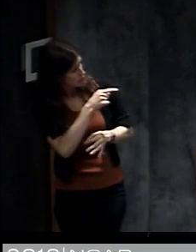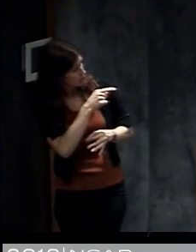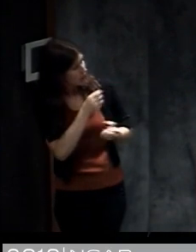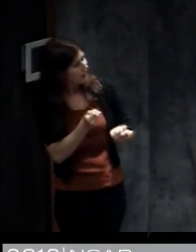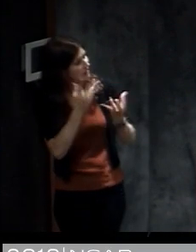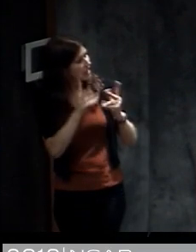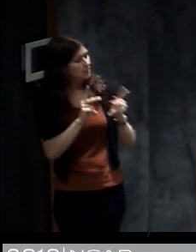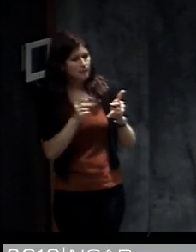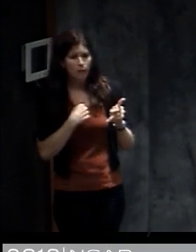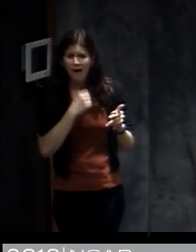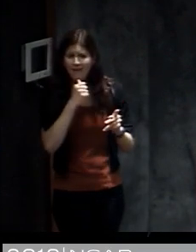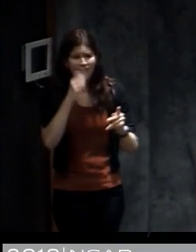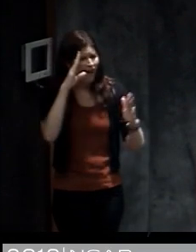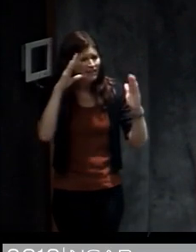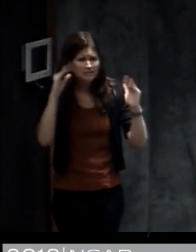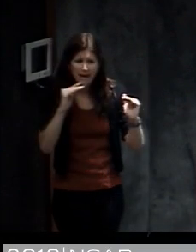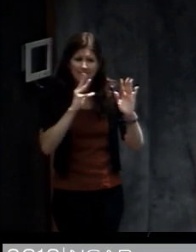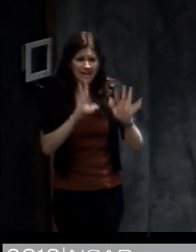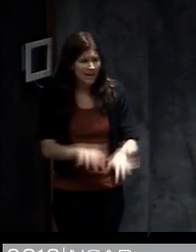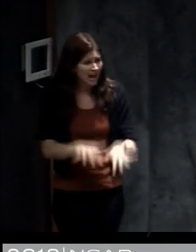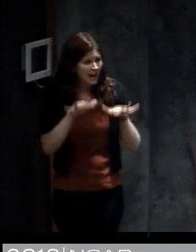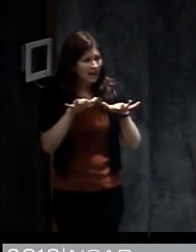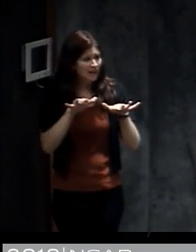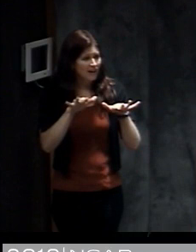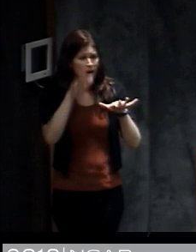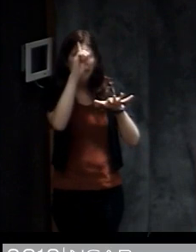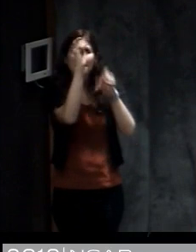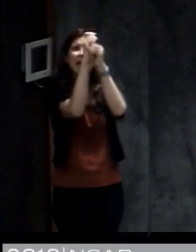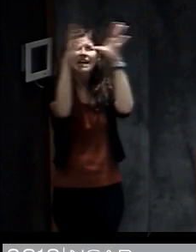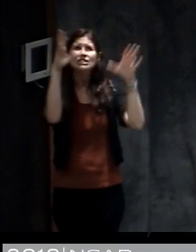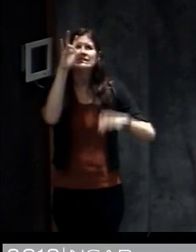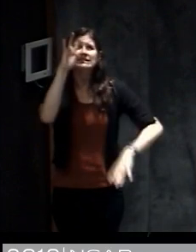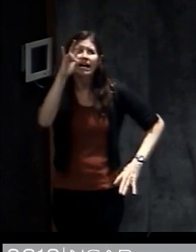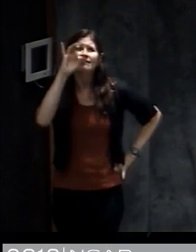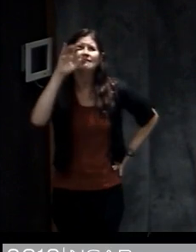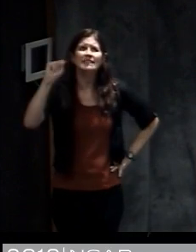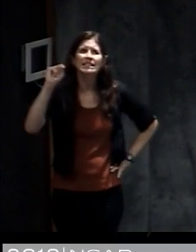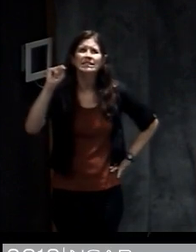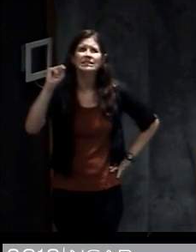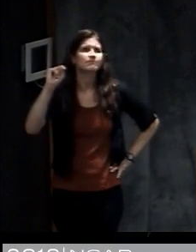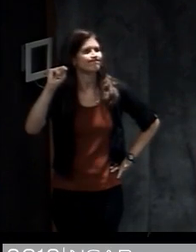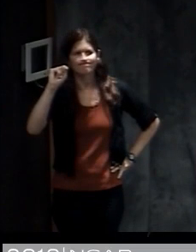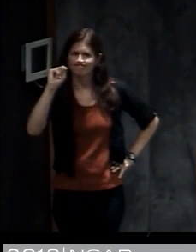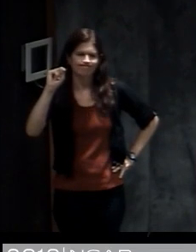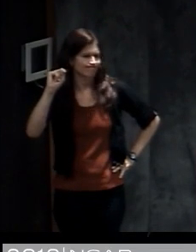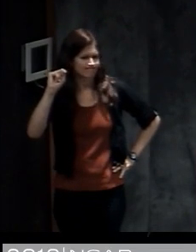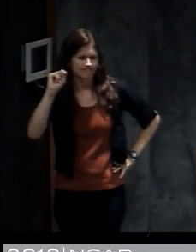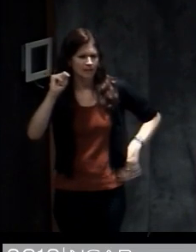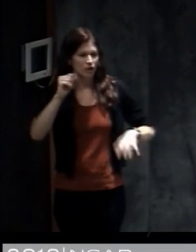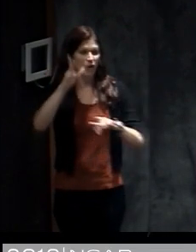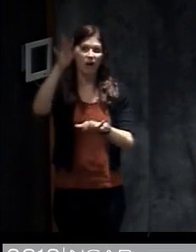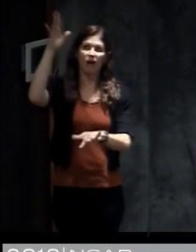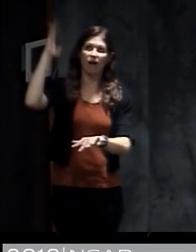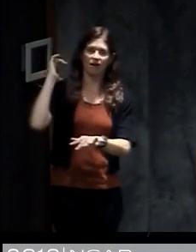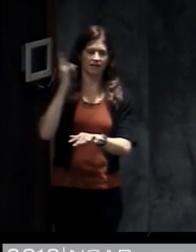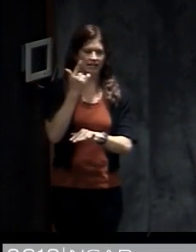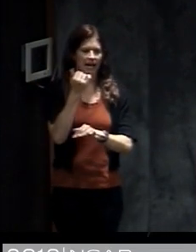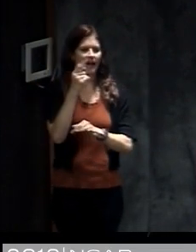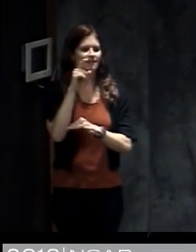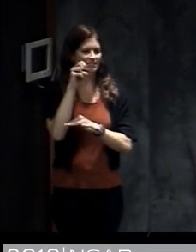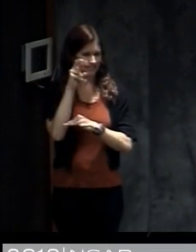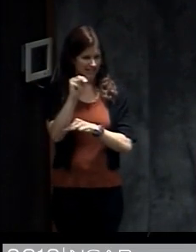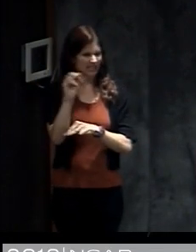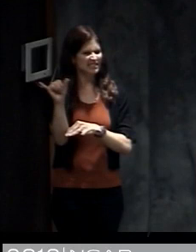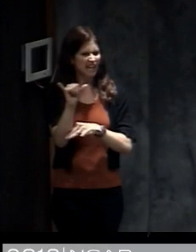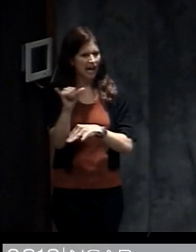told us they never expected flooding to be so bad. They never dreamed of seven feet of water. And that goes back to the 1900 Galveston hurricane. remember that quote that's very similar.